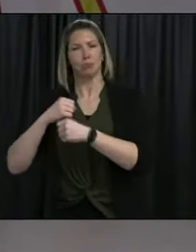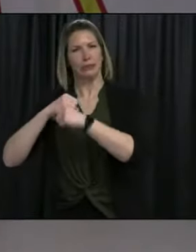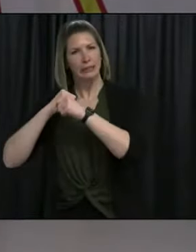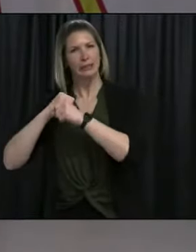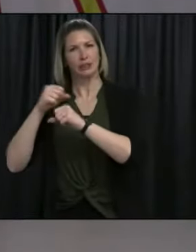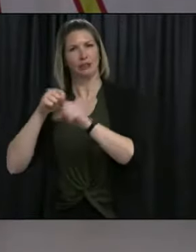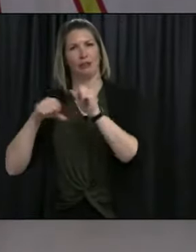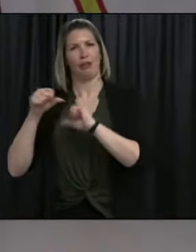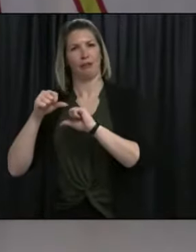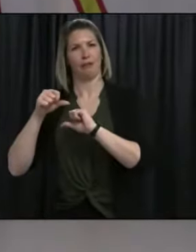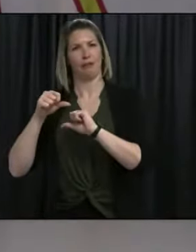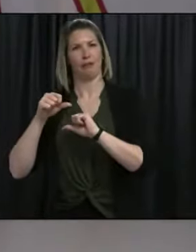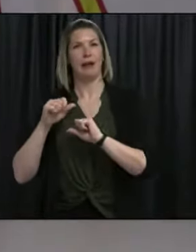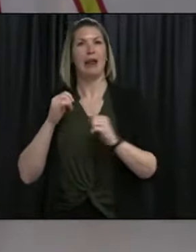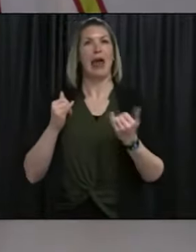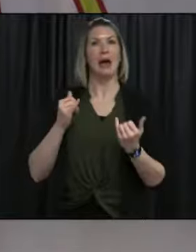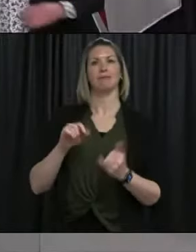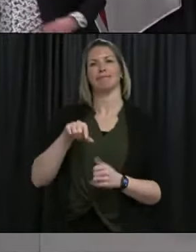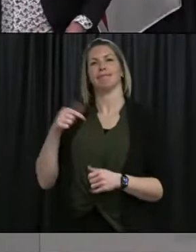Okay.